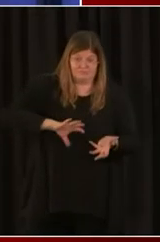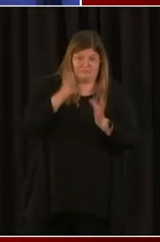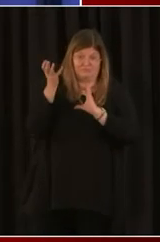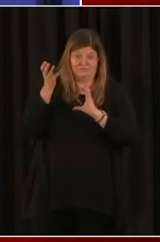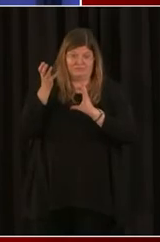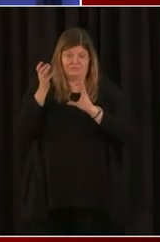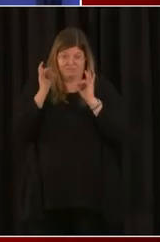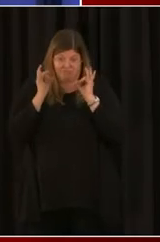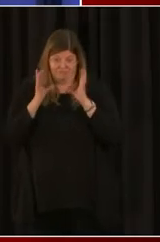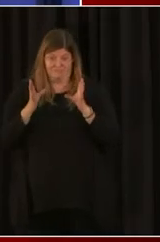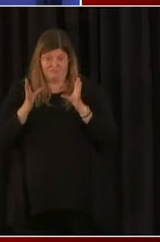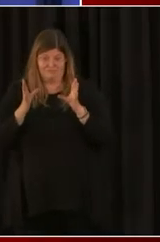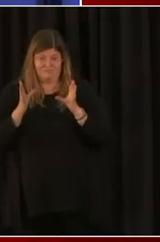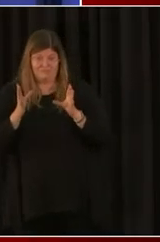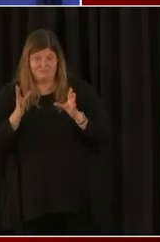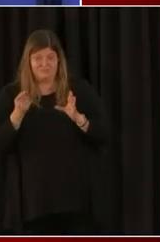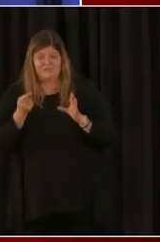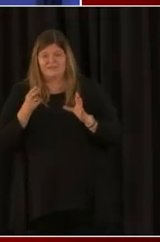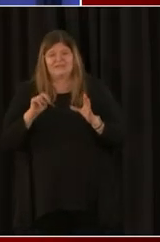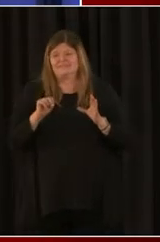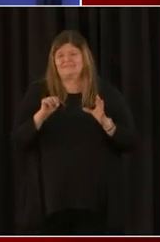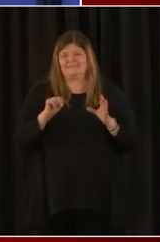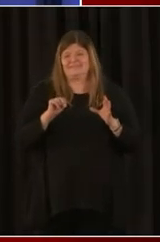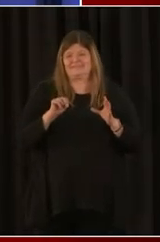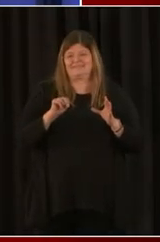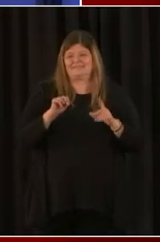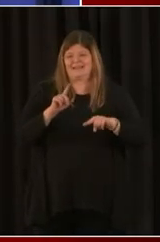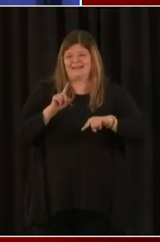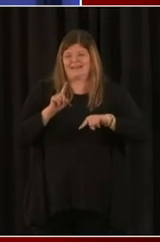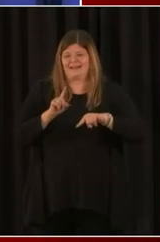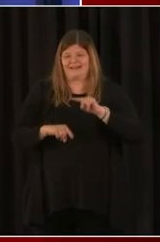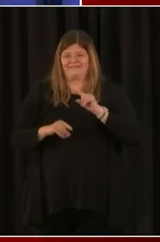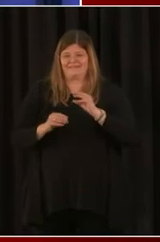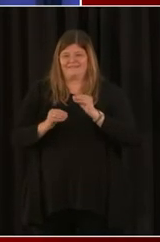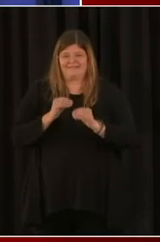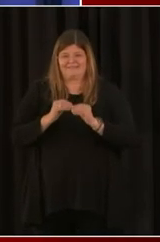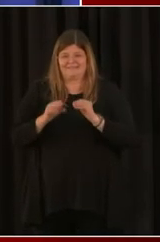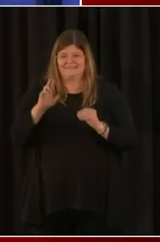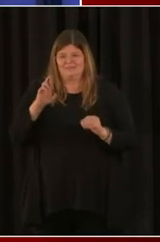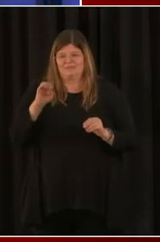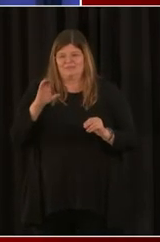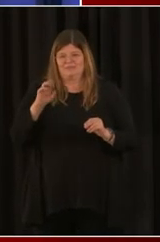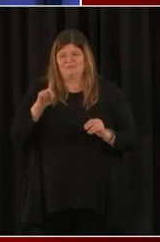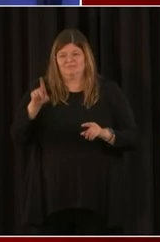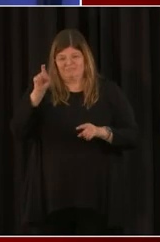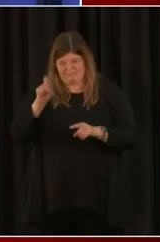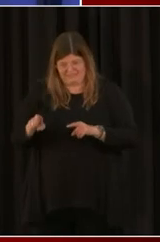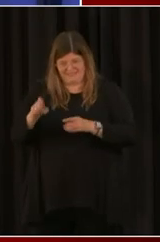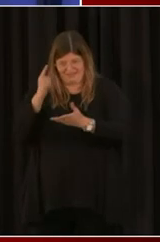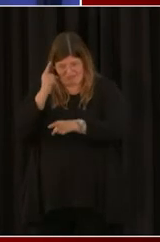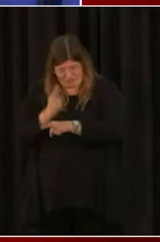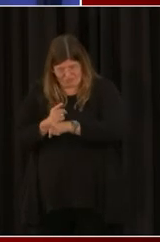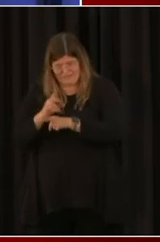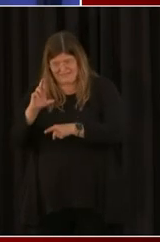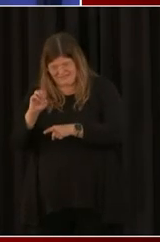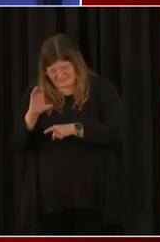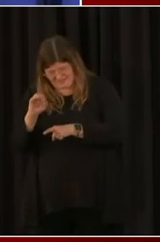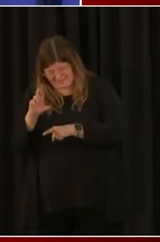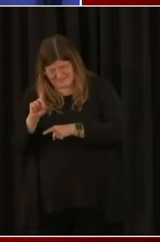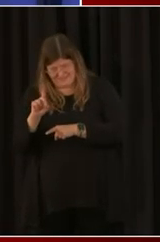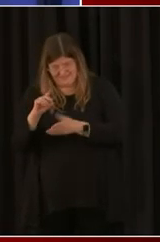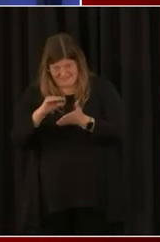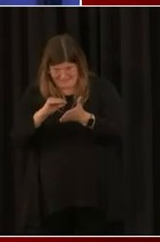come and have them do all your bookkeeping and get everything together. But, you know, so there are a lot of resources. And as we hear more